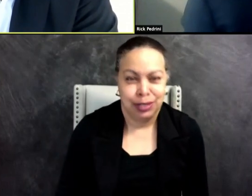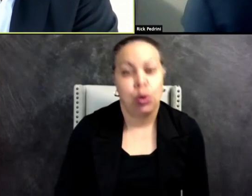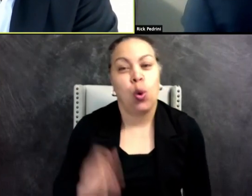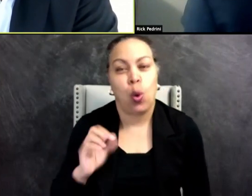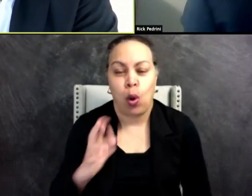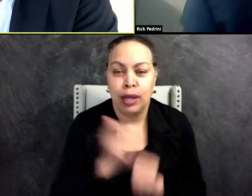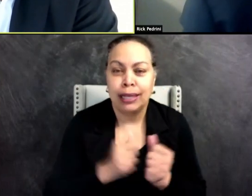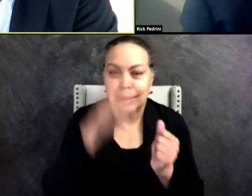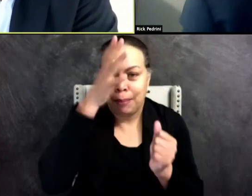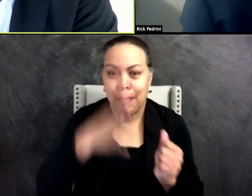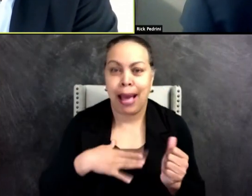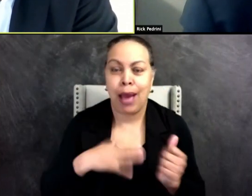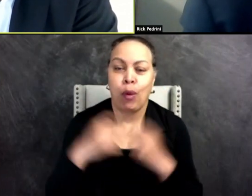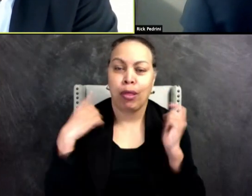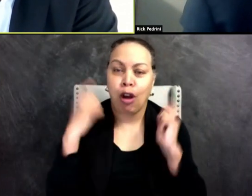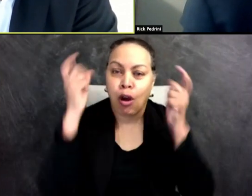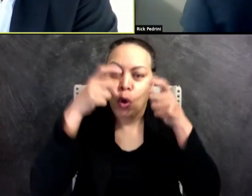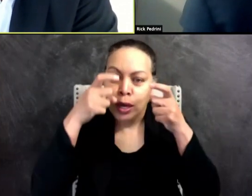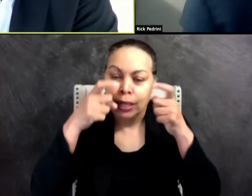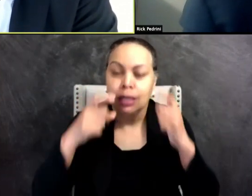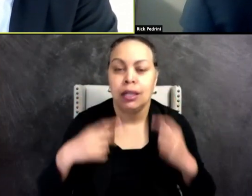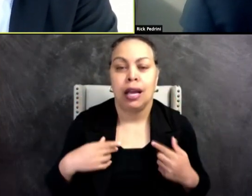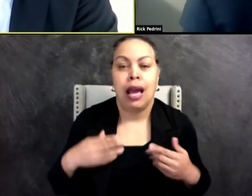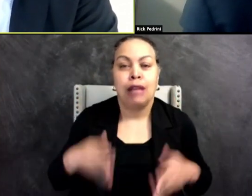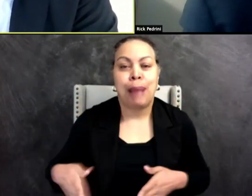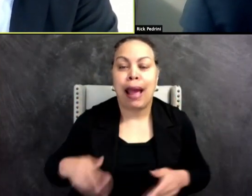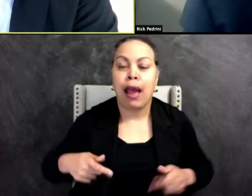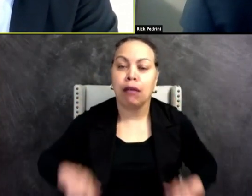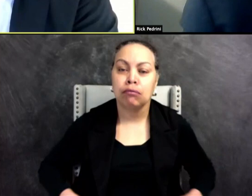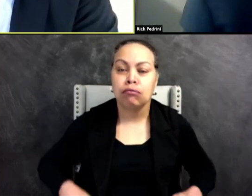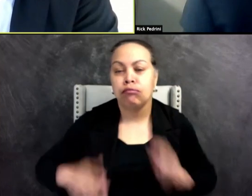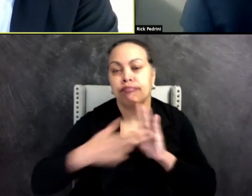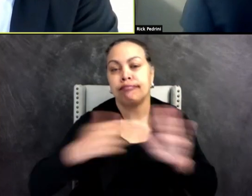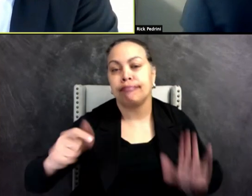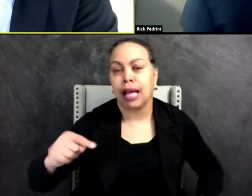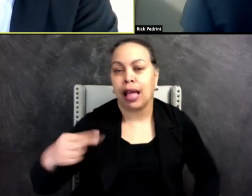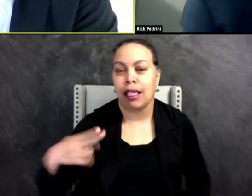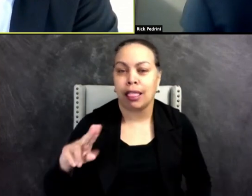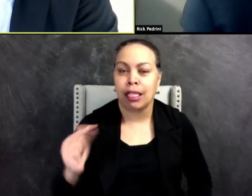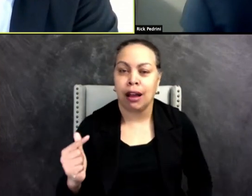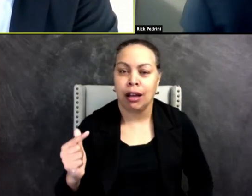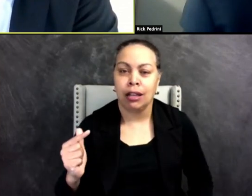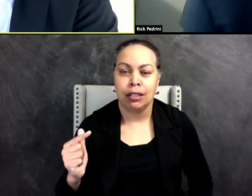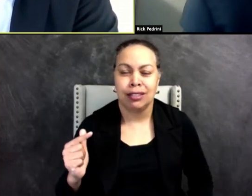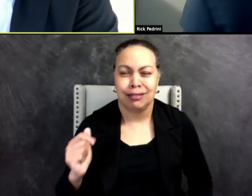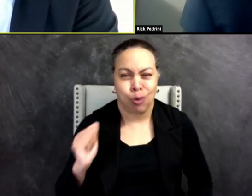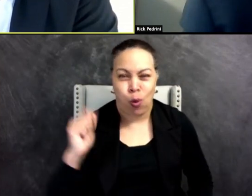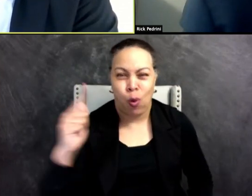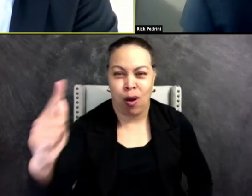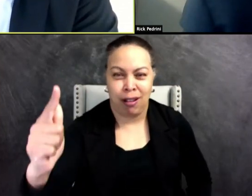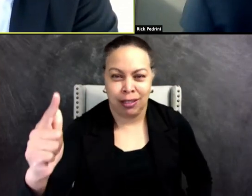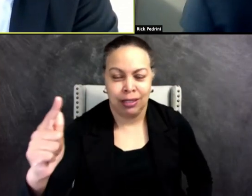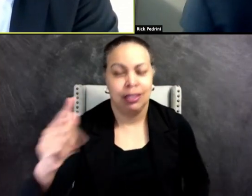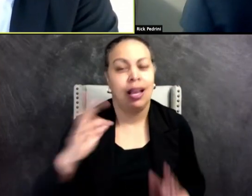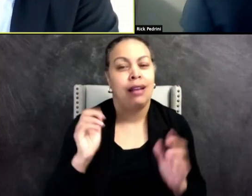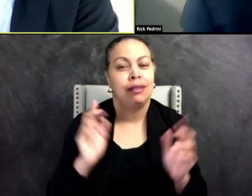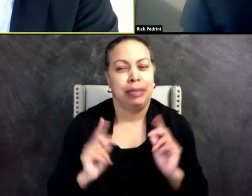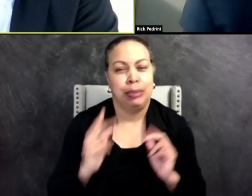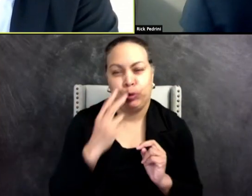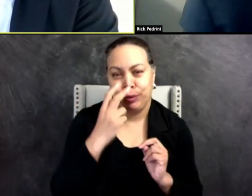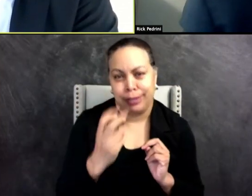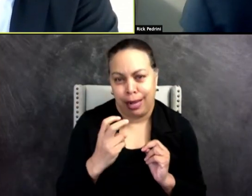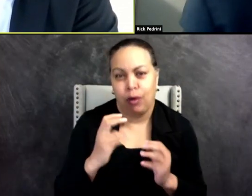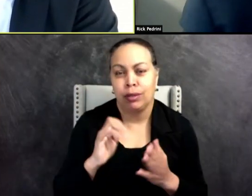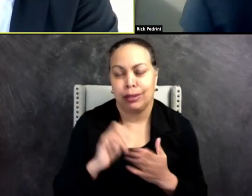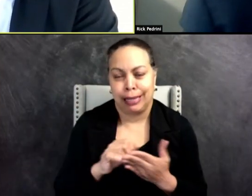guy with a hoodie on and baggy jeans is a thug. Uh, and I think people are, uh, doubtful that you